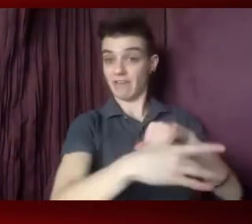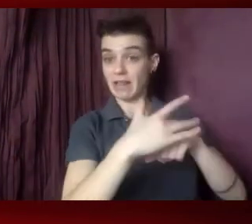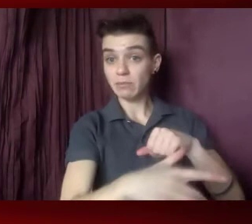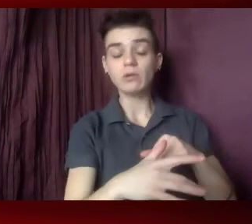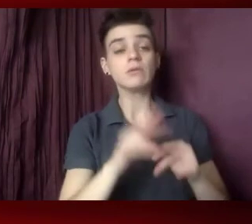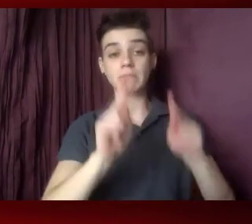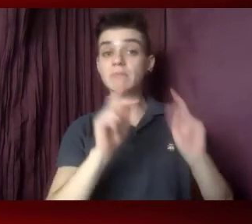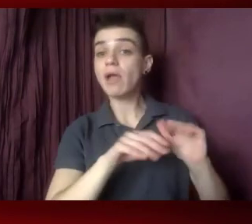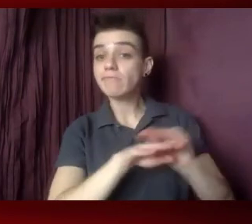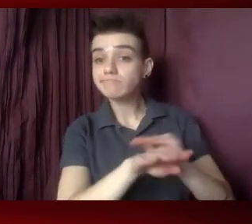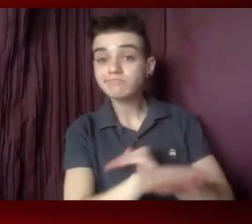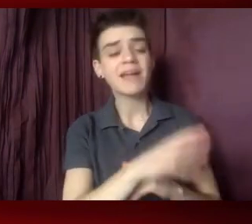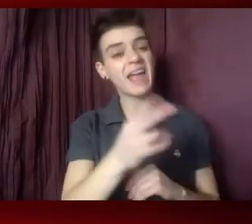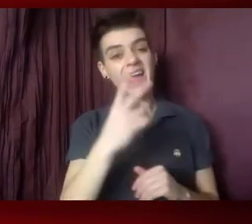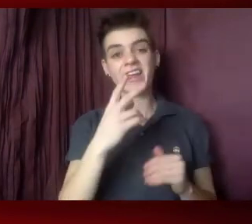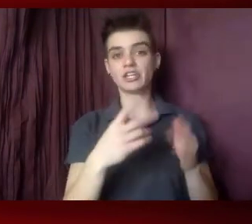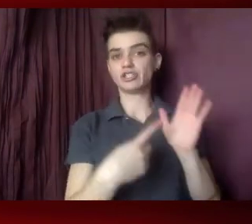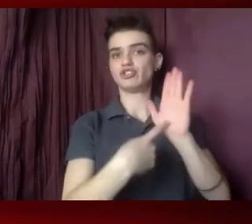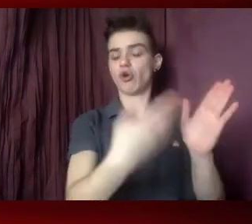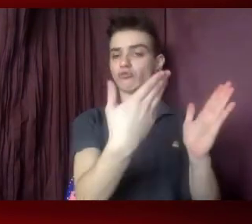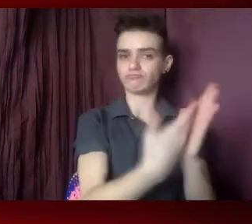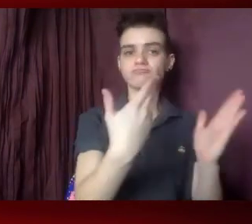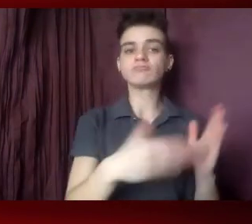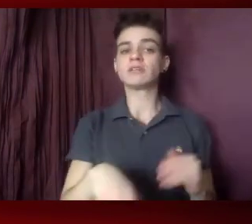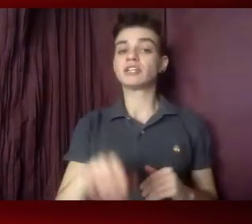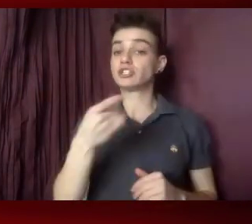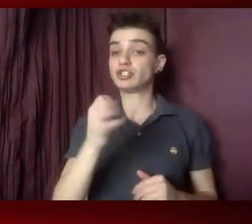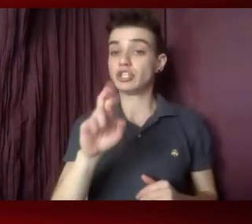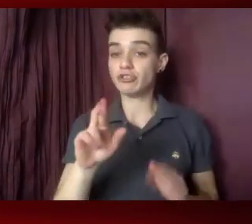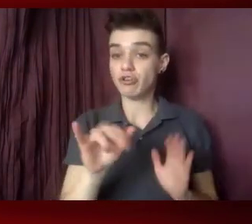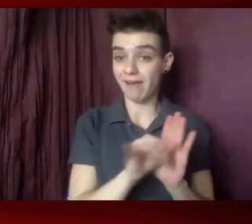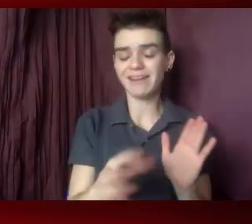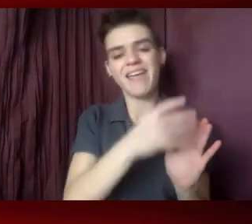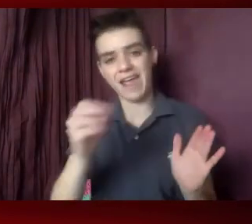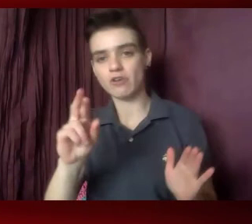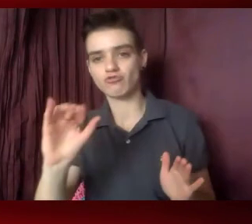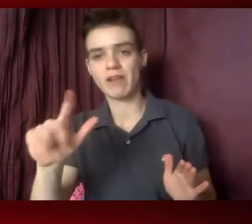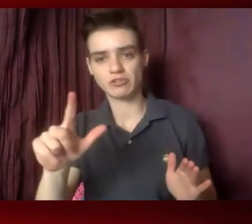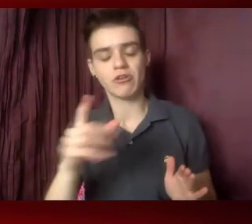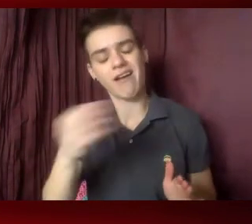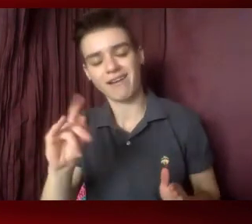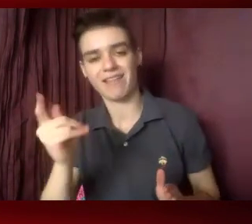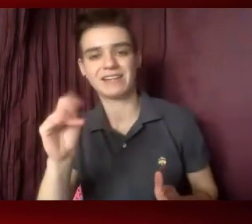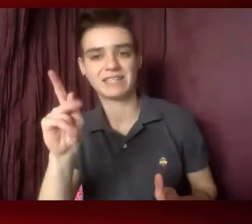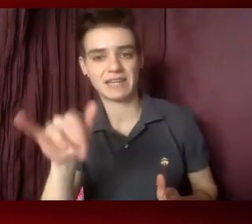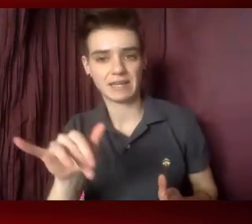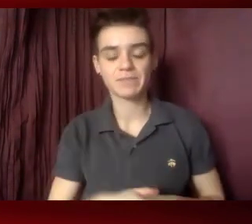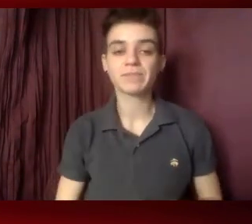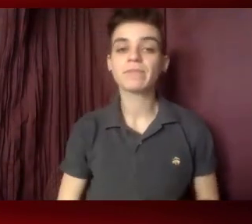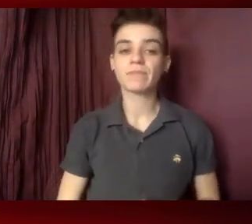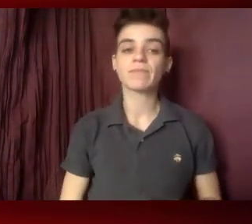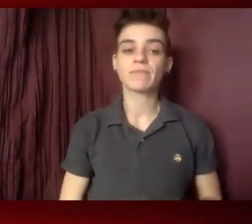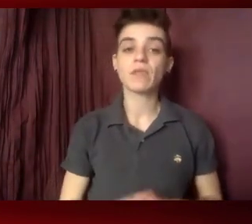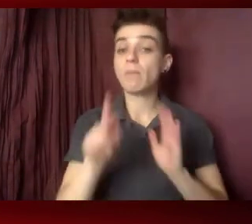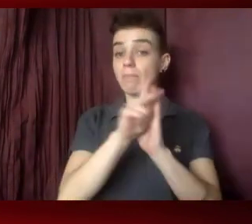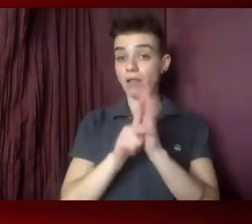information like gender identity and race and ethnicity. Policy is often driven by evidence, and we should be uniformly